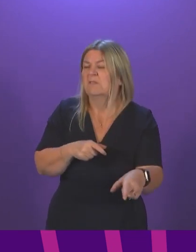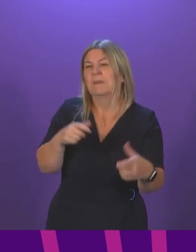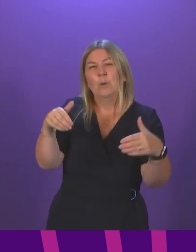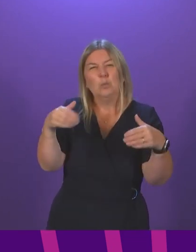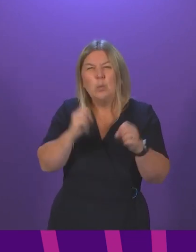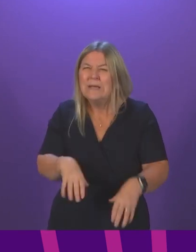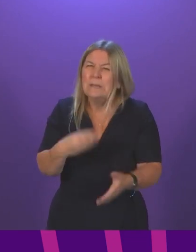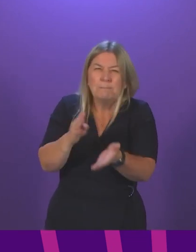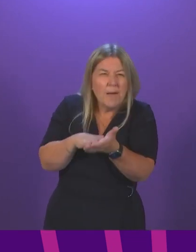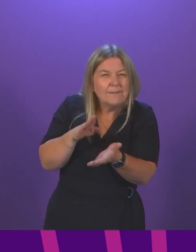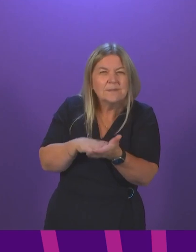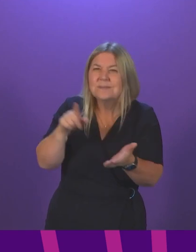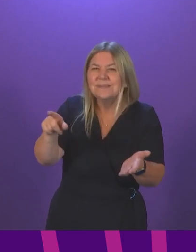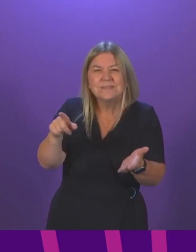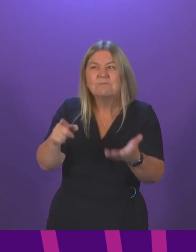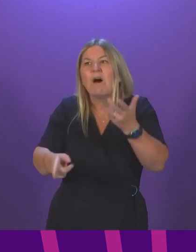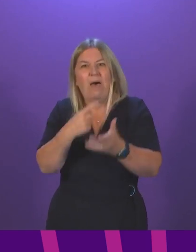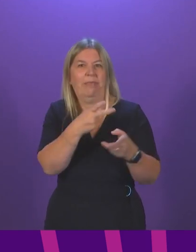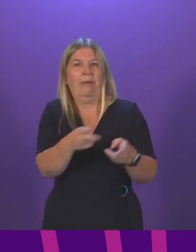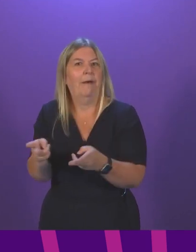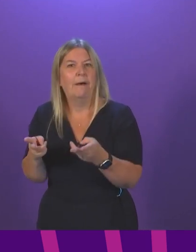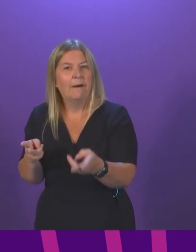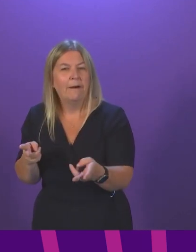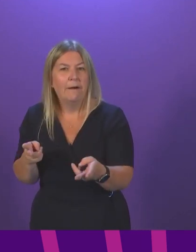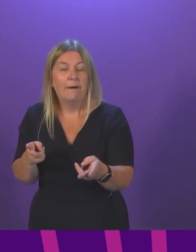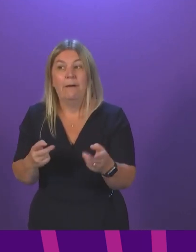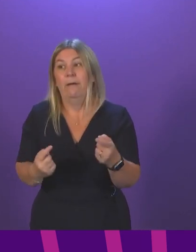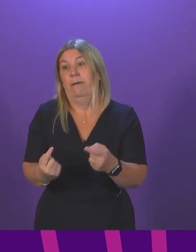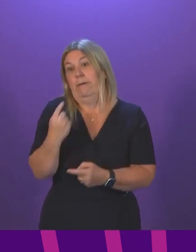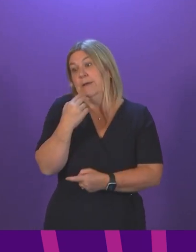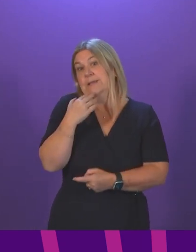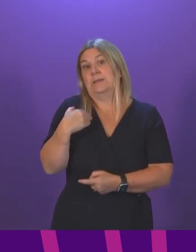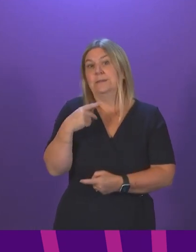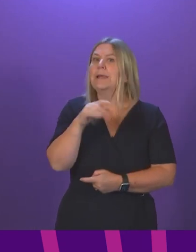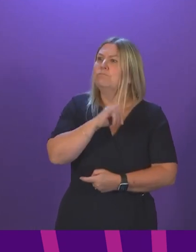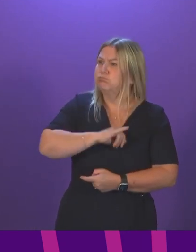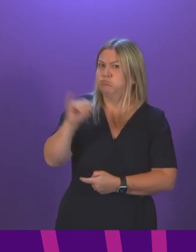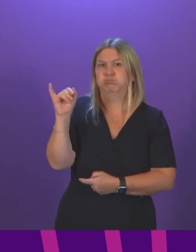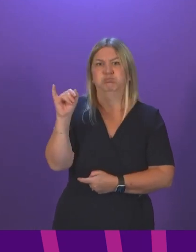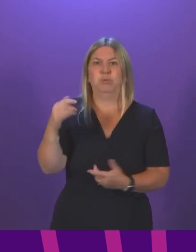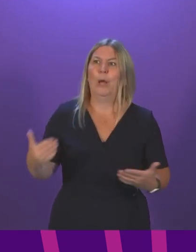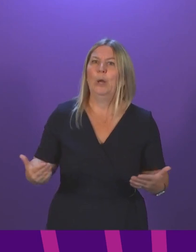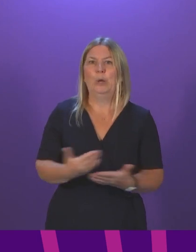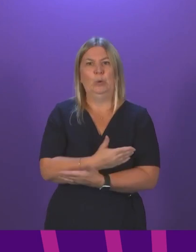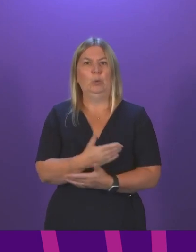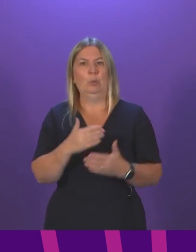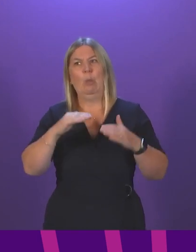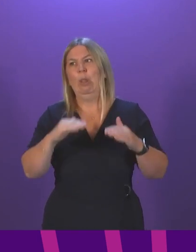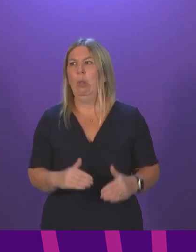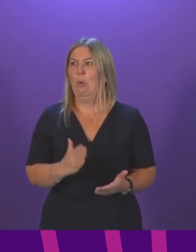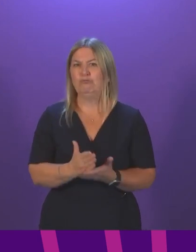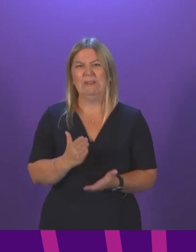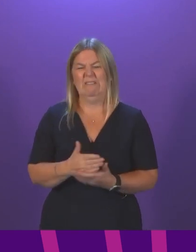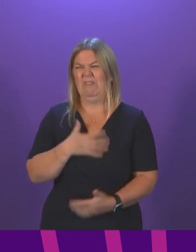cutting it. And yesterday was a new low. We had a Health Secretary who effectively told people don't look after your own health.